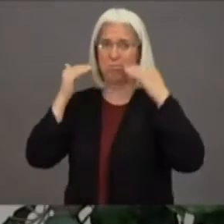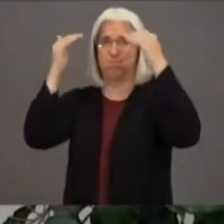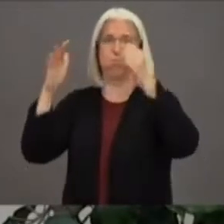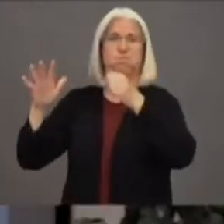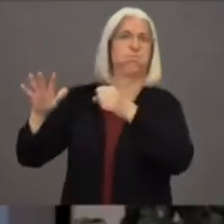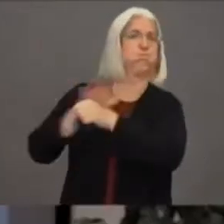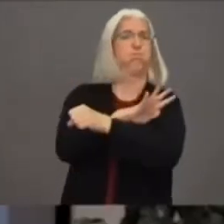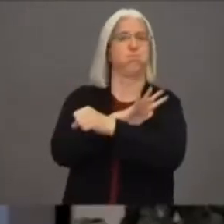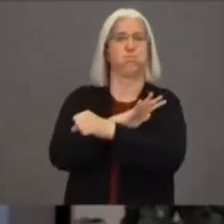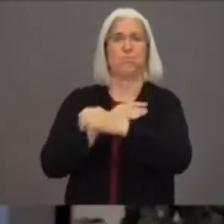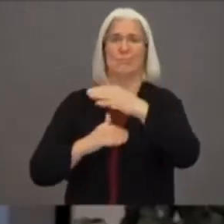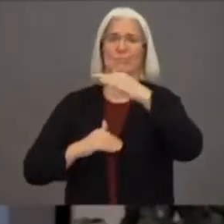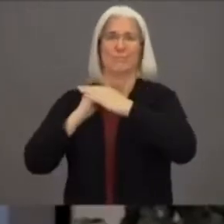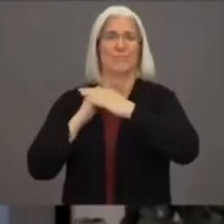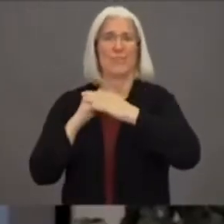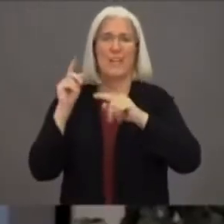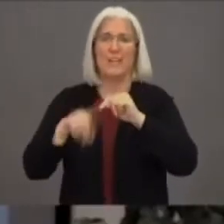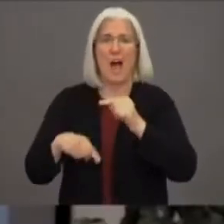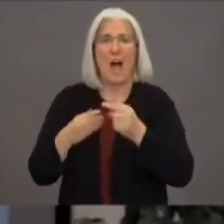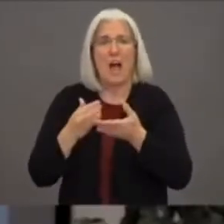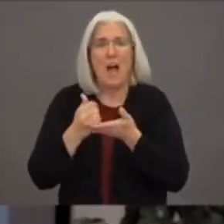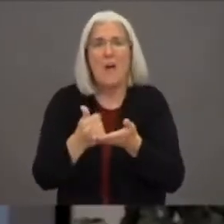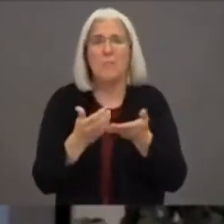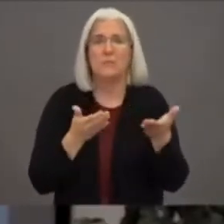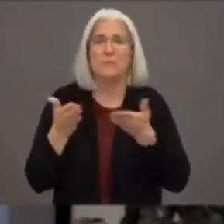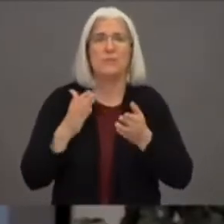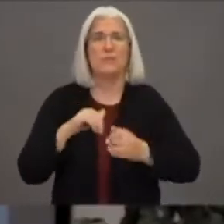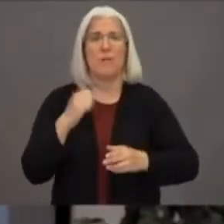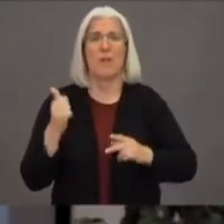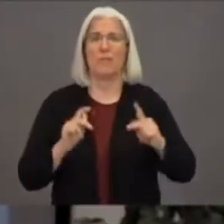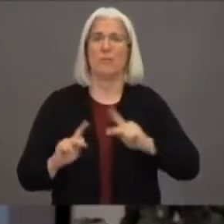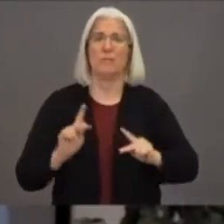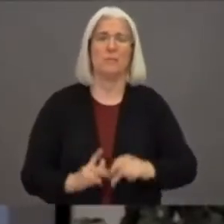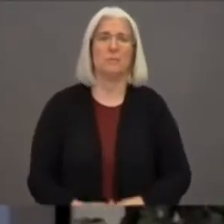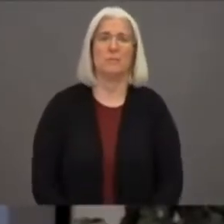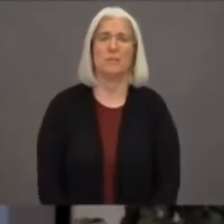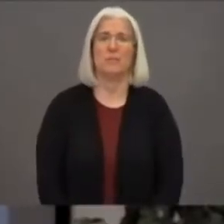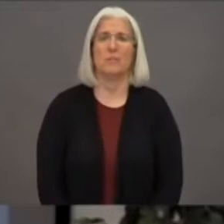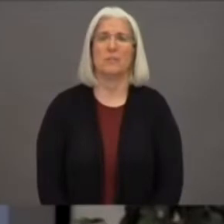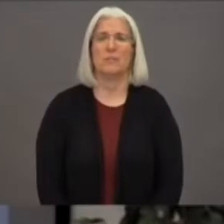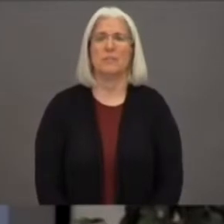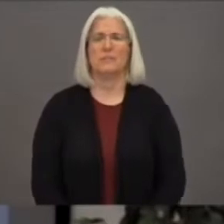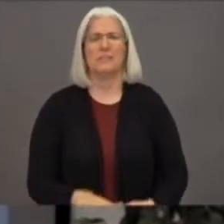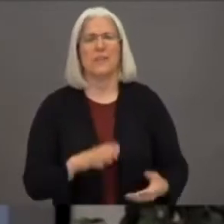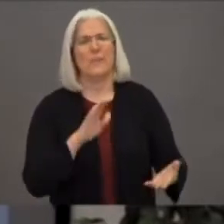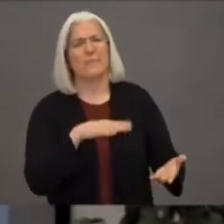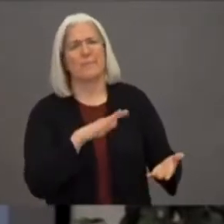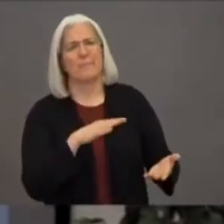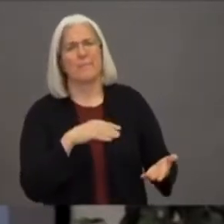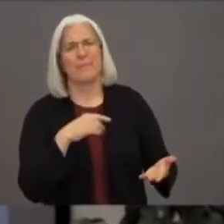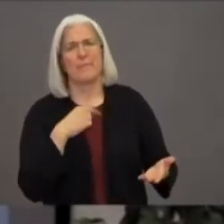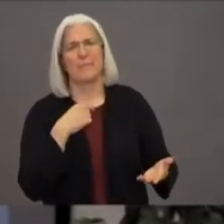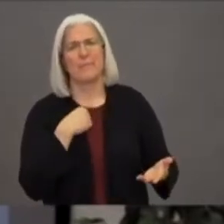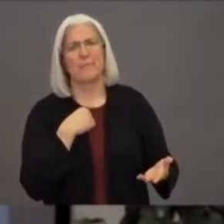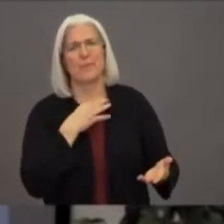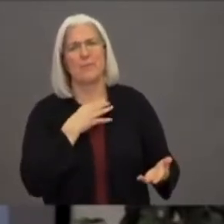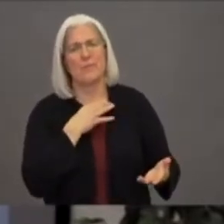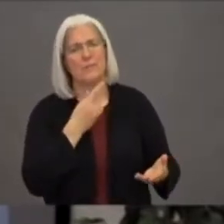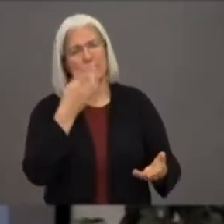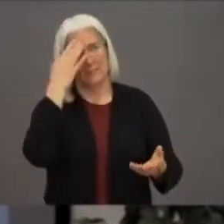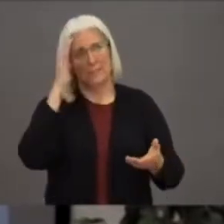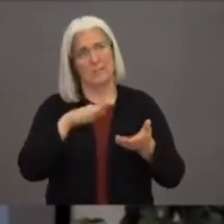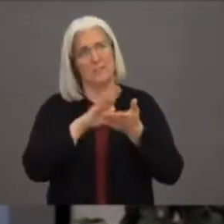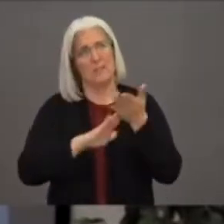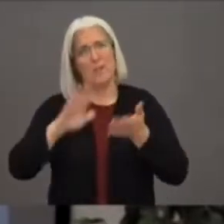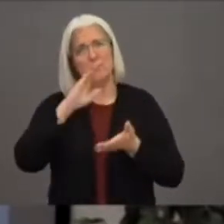you know, in regards to traveling or even, you know, the child coming home and then going back? Is there somewhere where